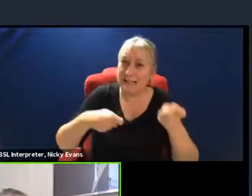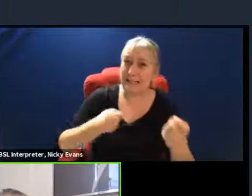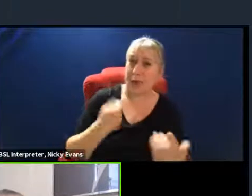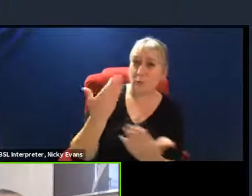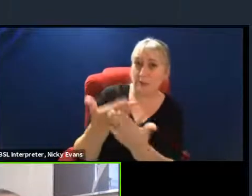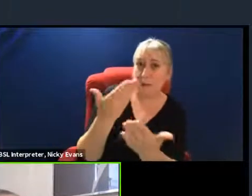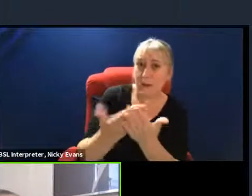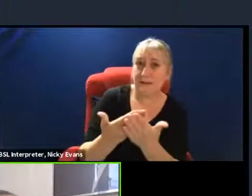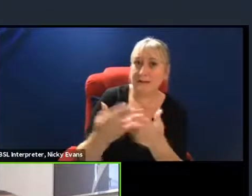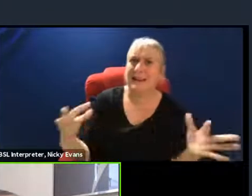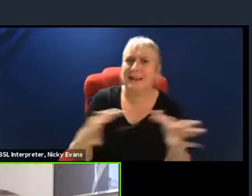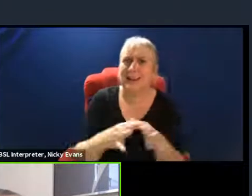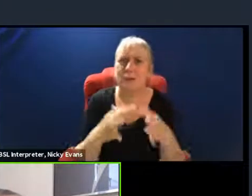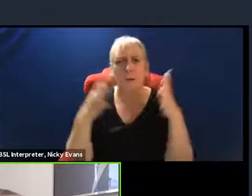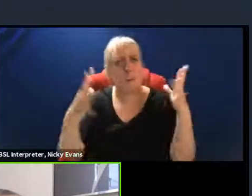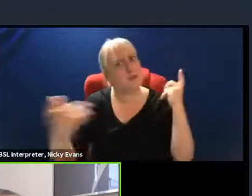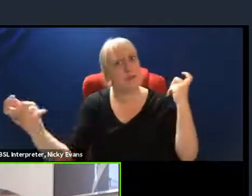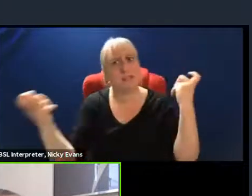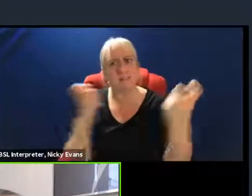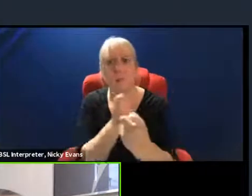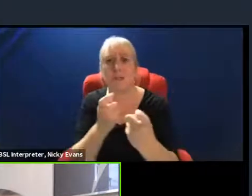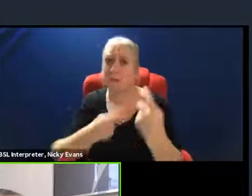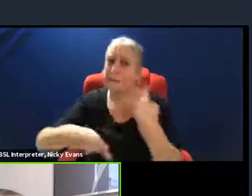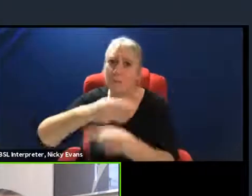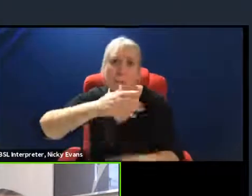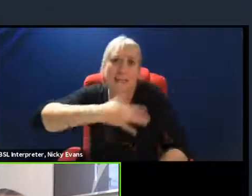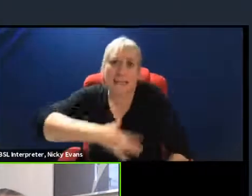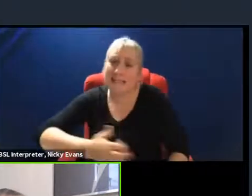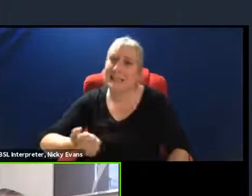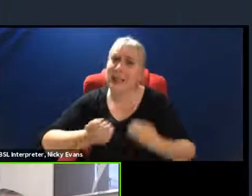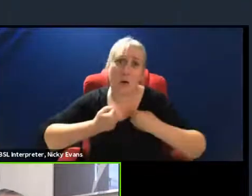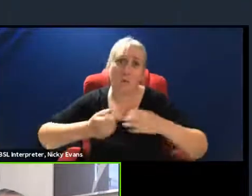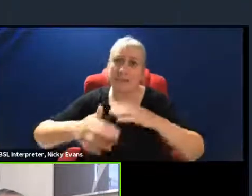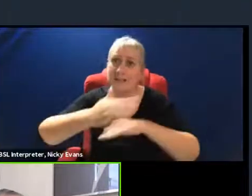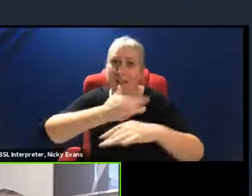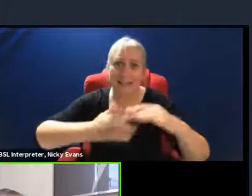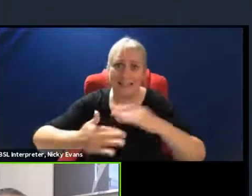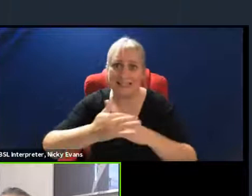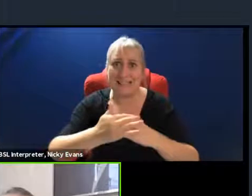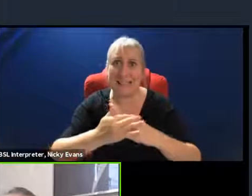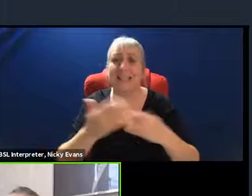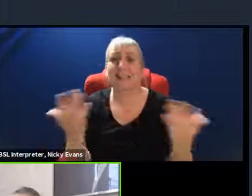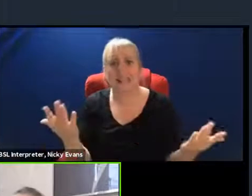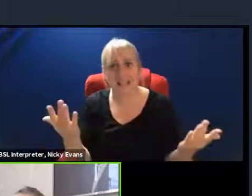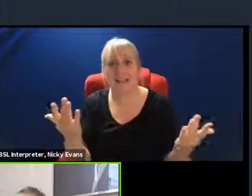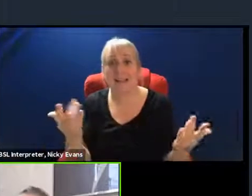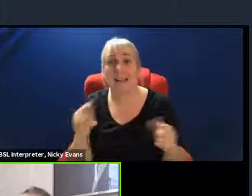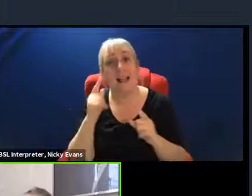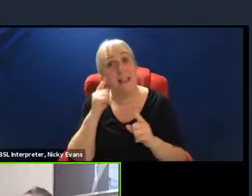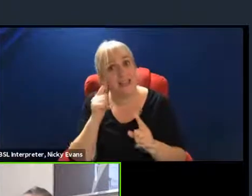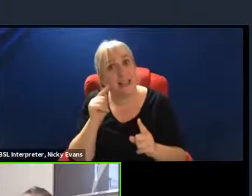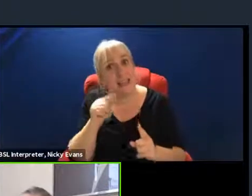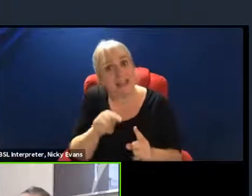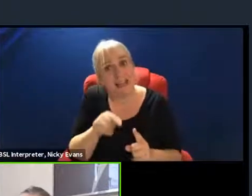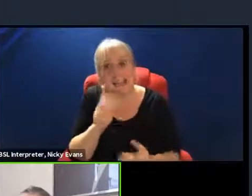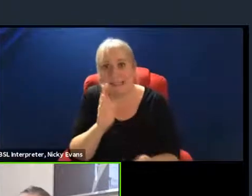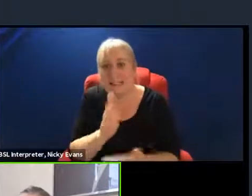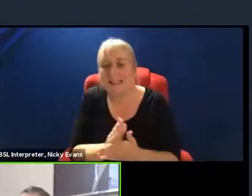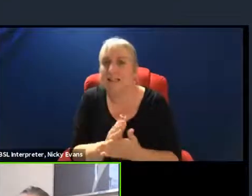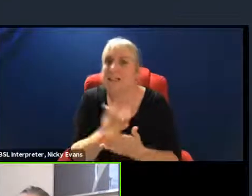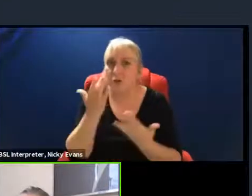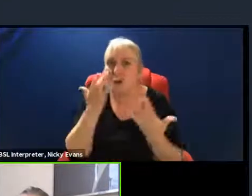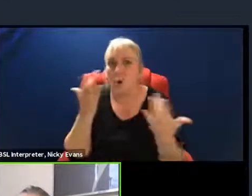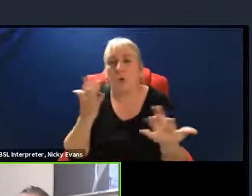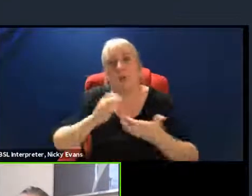need to see in our society if we really are able to tackle the climate emergency. And that I think it also is an act of solidarity